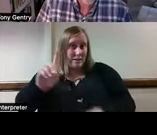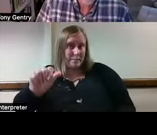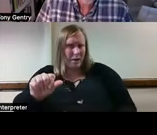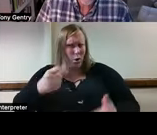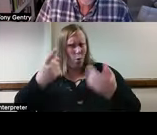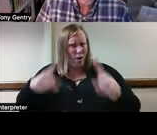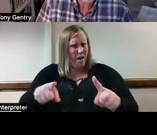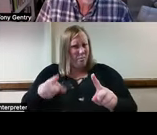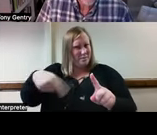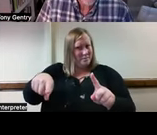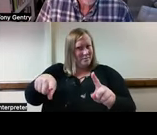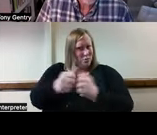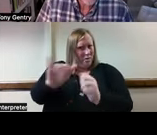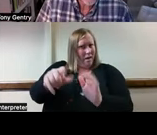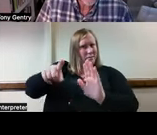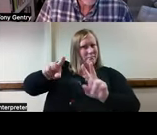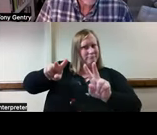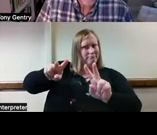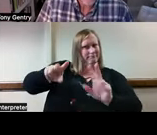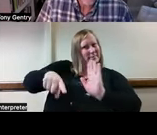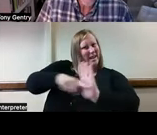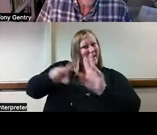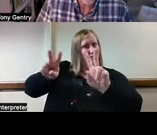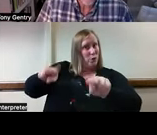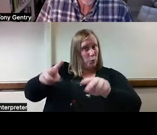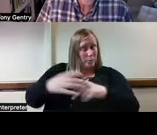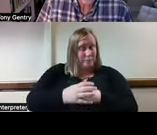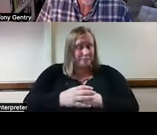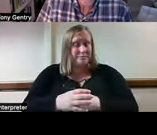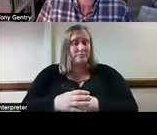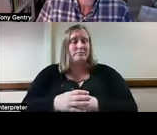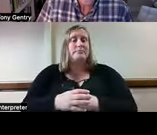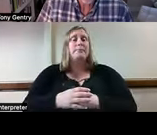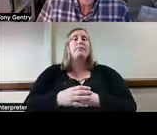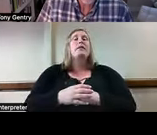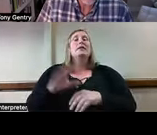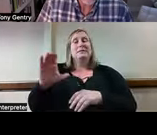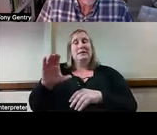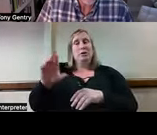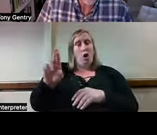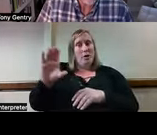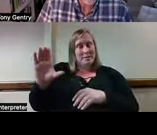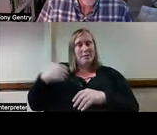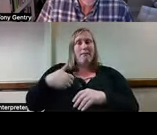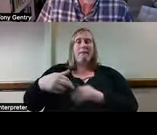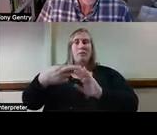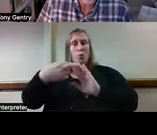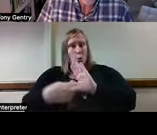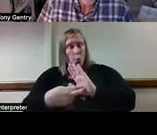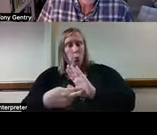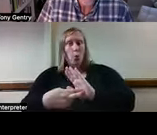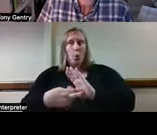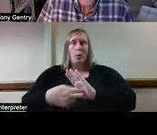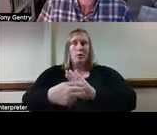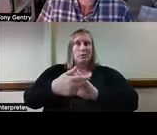In summary, the CRC provides quite thorough ethical guidelines, principles, and standards to guide rehab